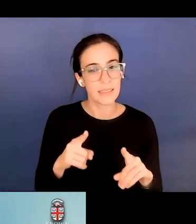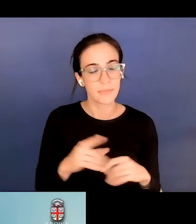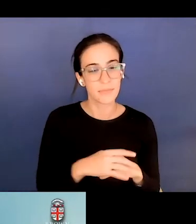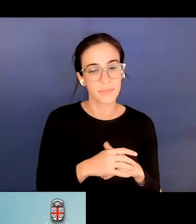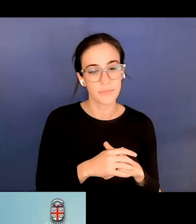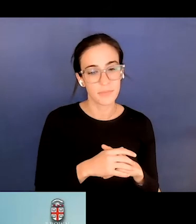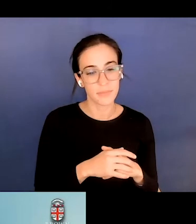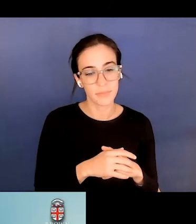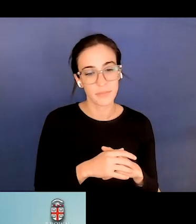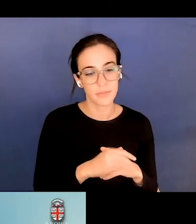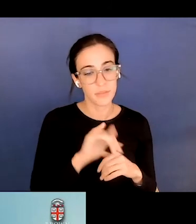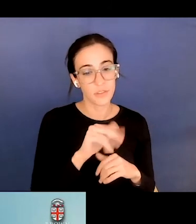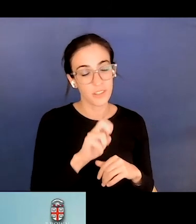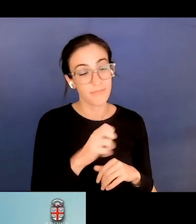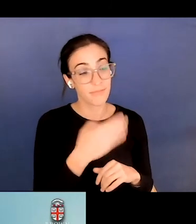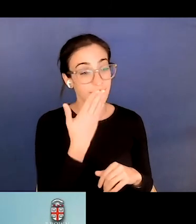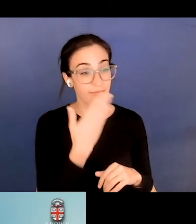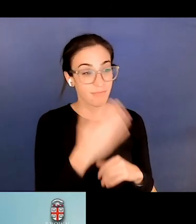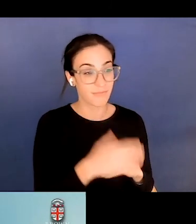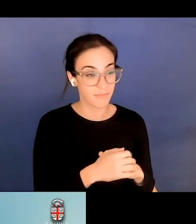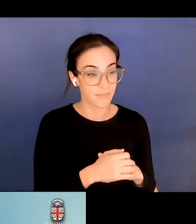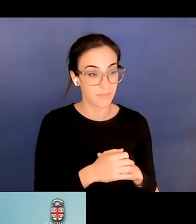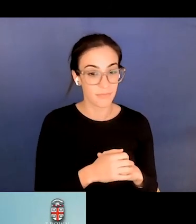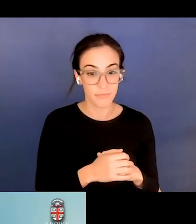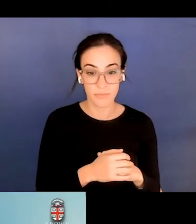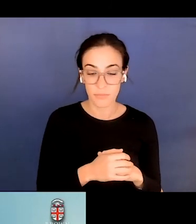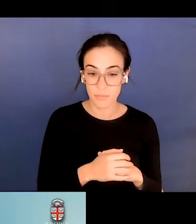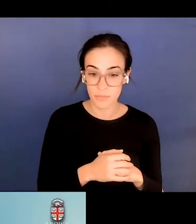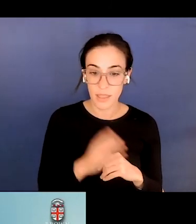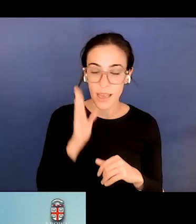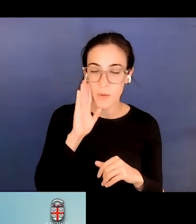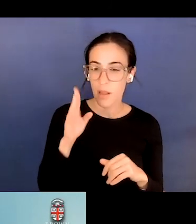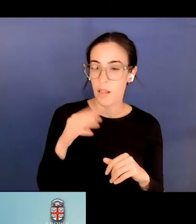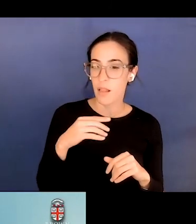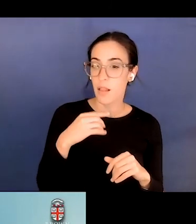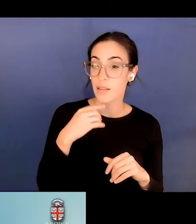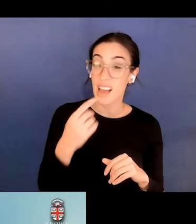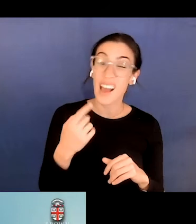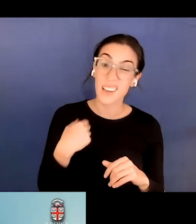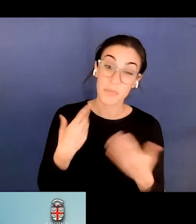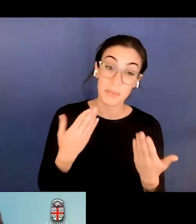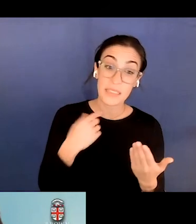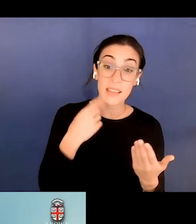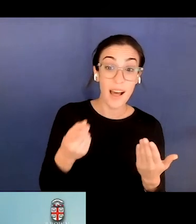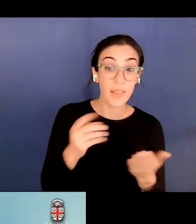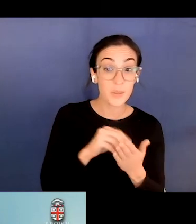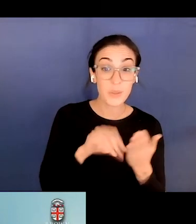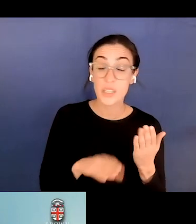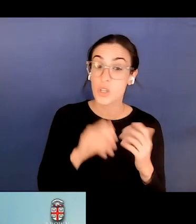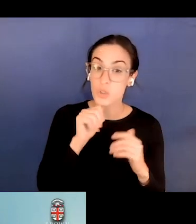Thank you. Probably telling them not to multitask might help as well, right? Yeah.